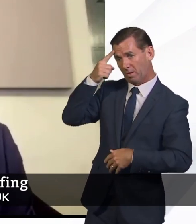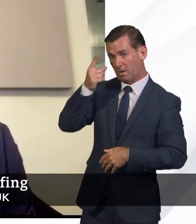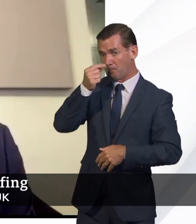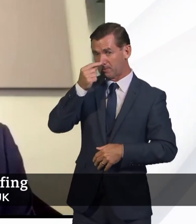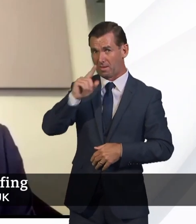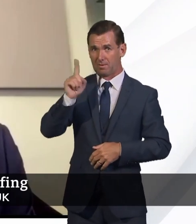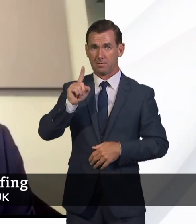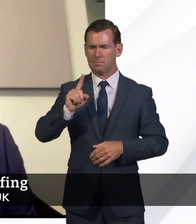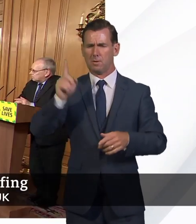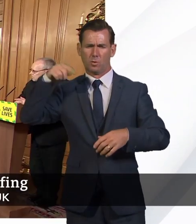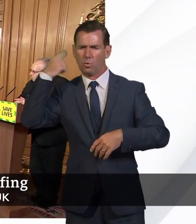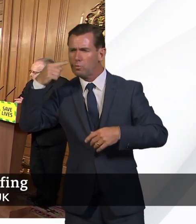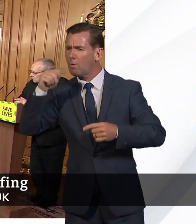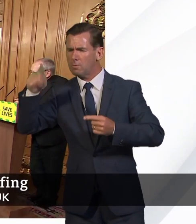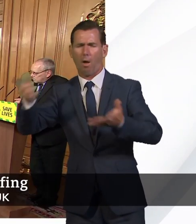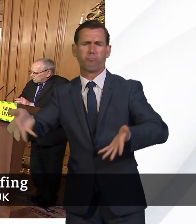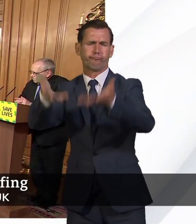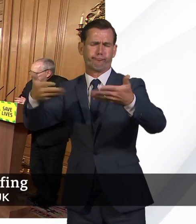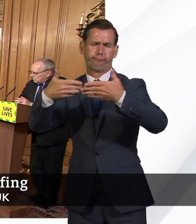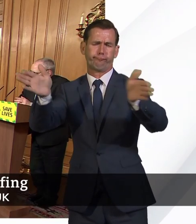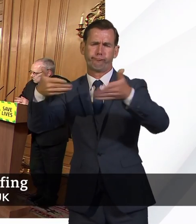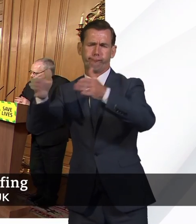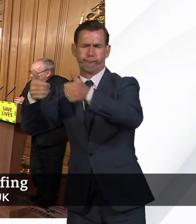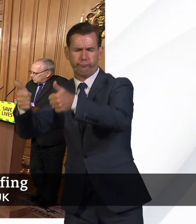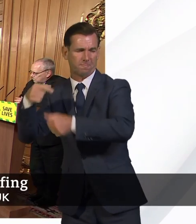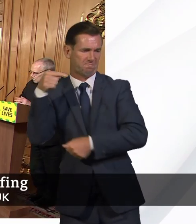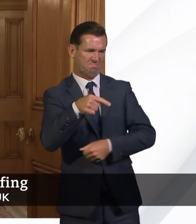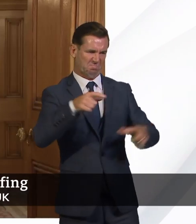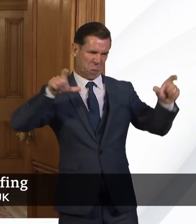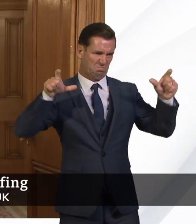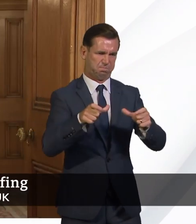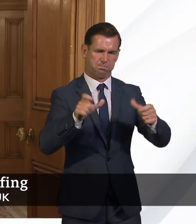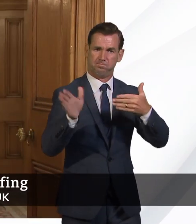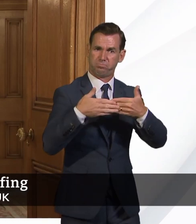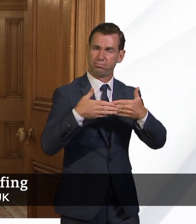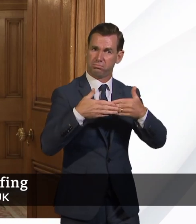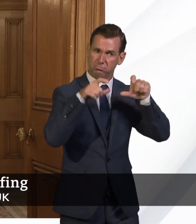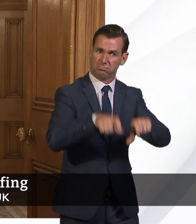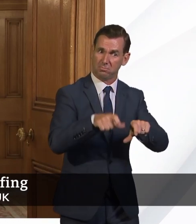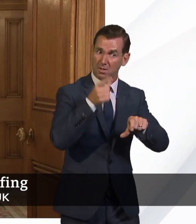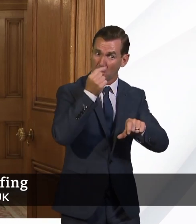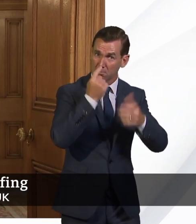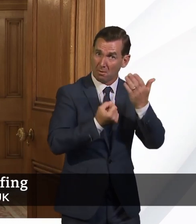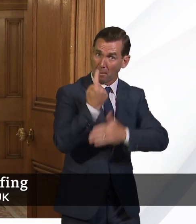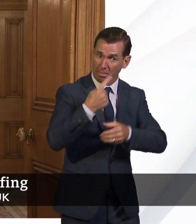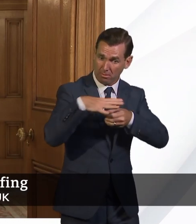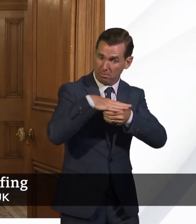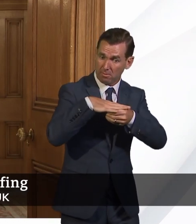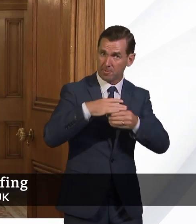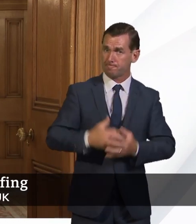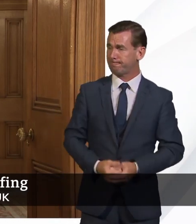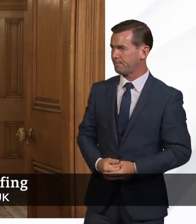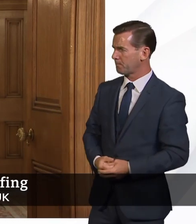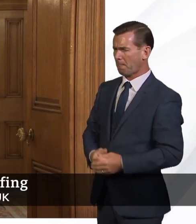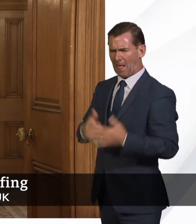regional lockdowns? Thank you. To my understanding, again, it'd be wise for me to turn to medical expertise. But on the